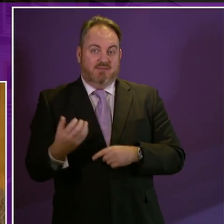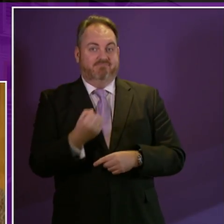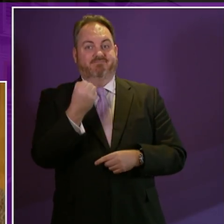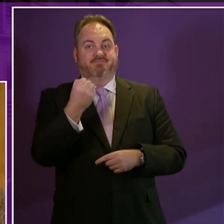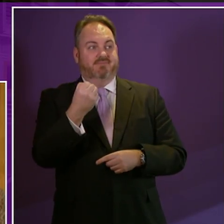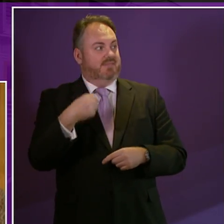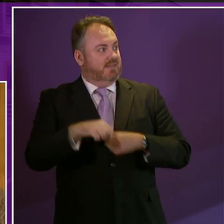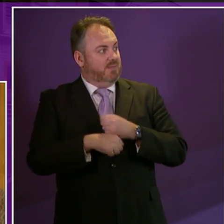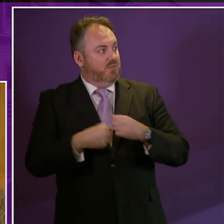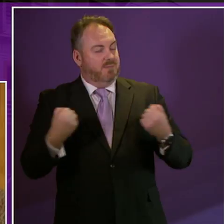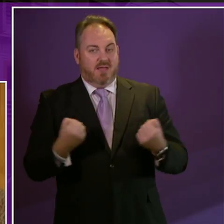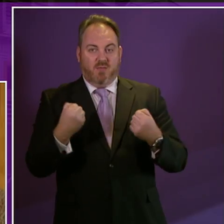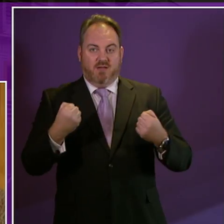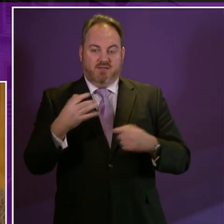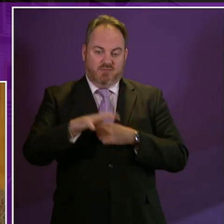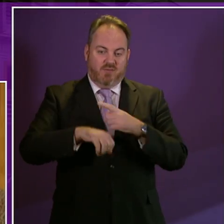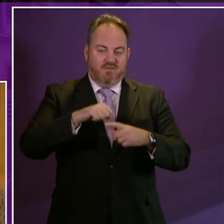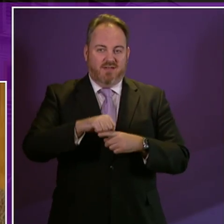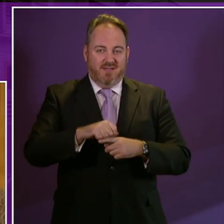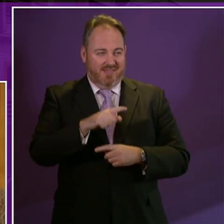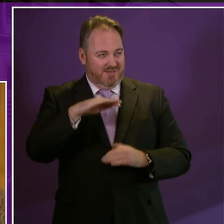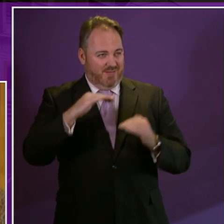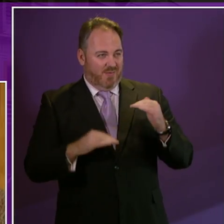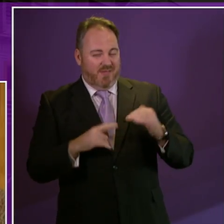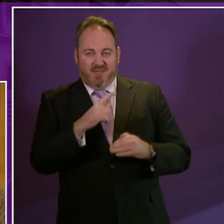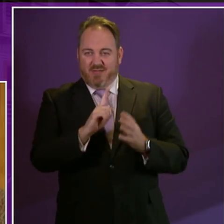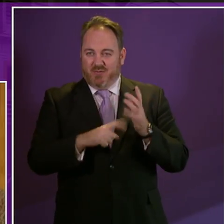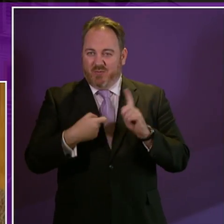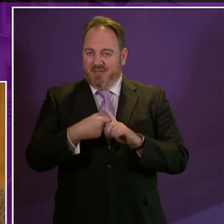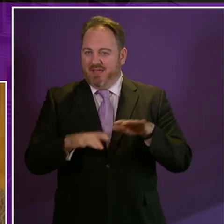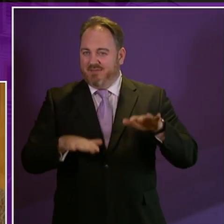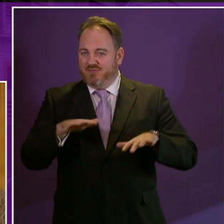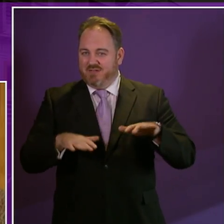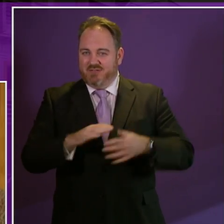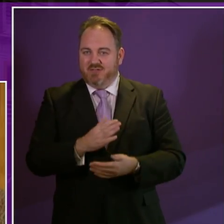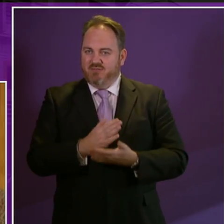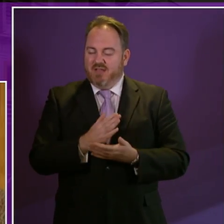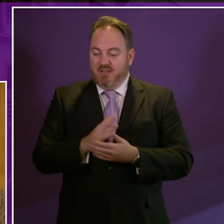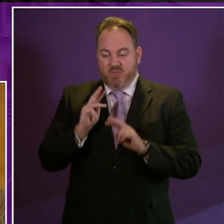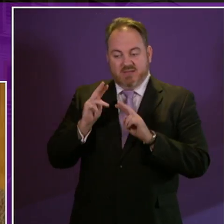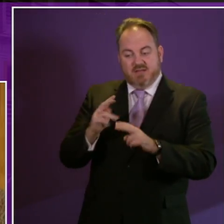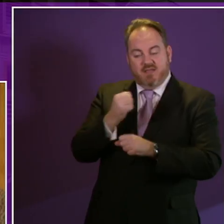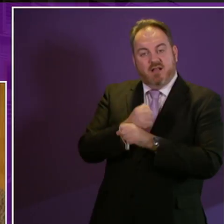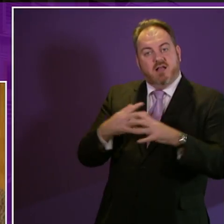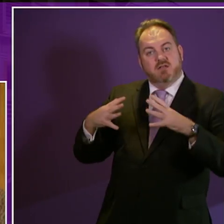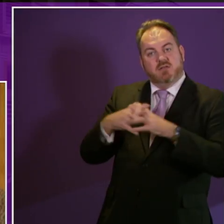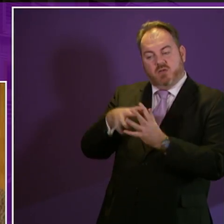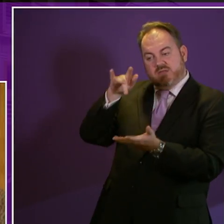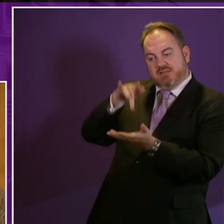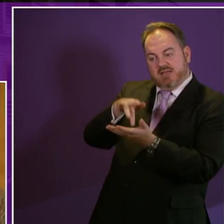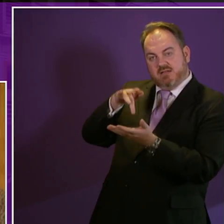average by nearly 6% I am pleased to see initiatives like that of the Glasgow Centre for Inclusive Living